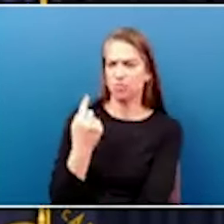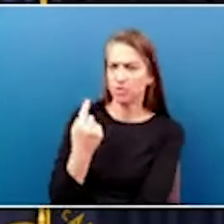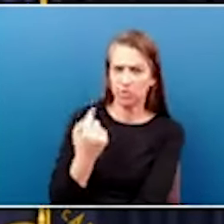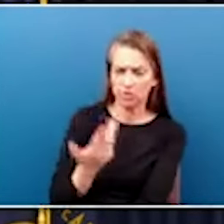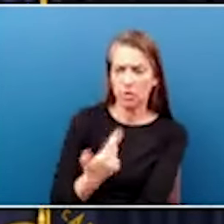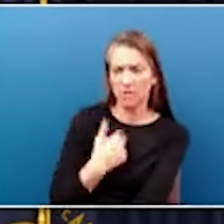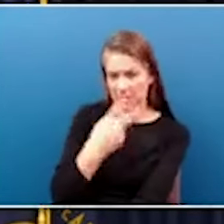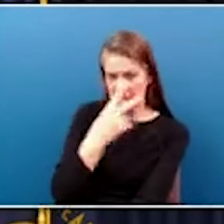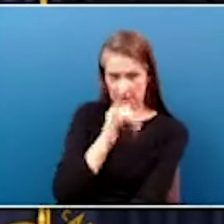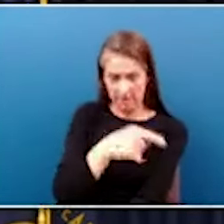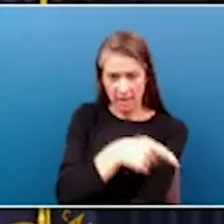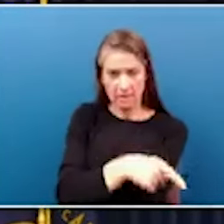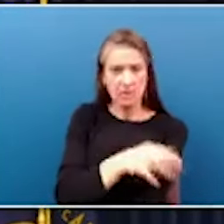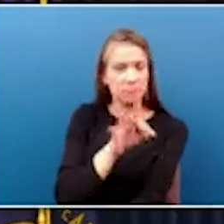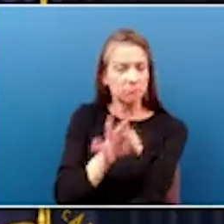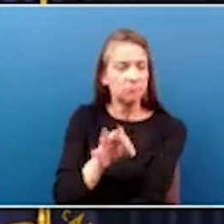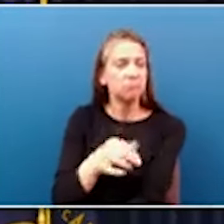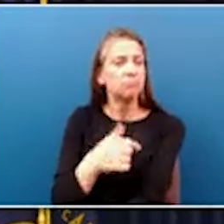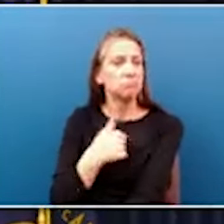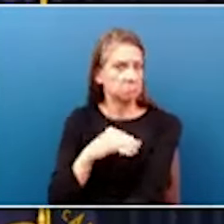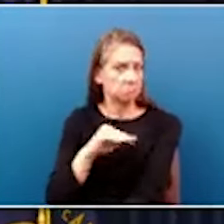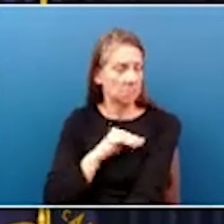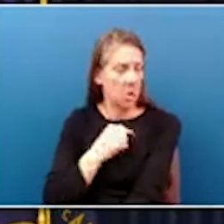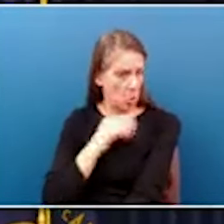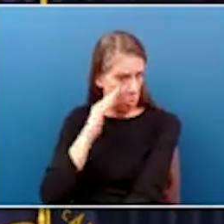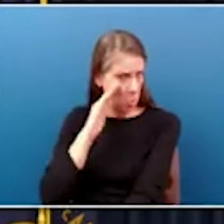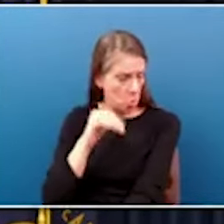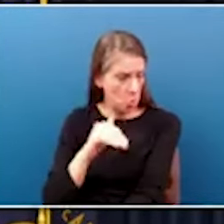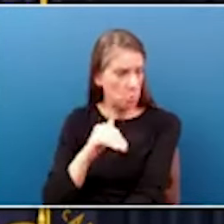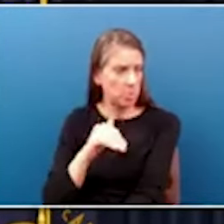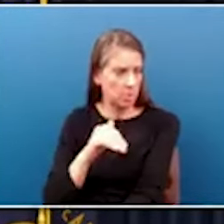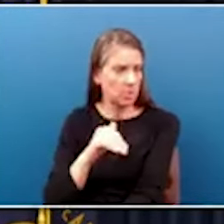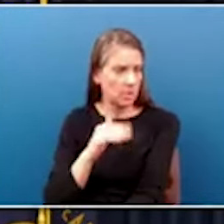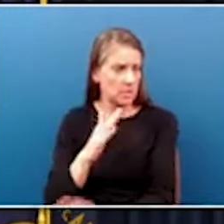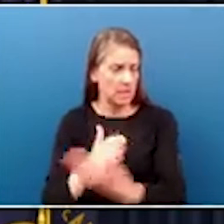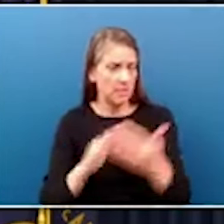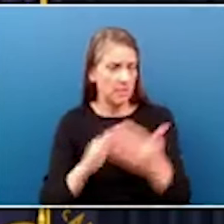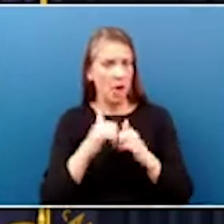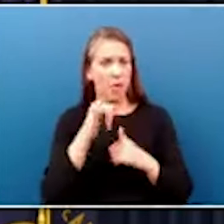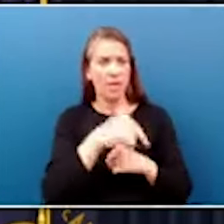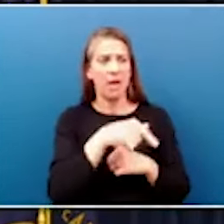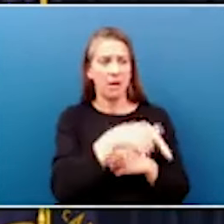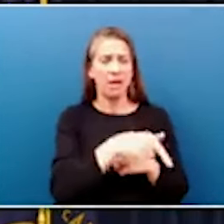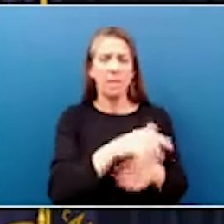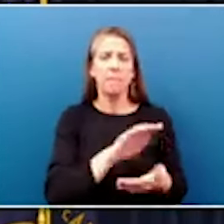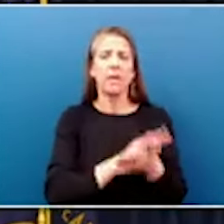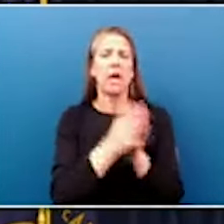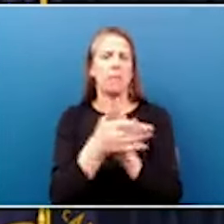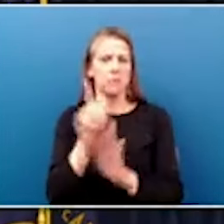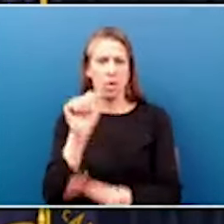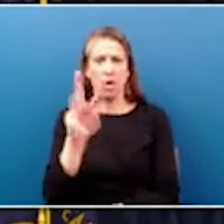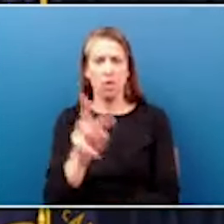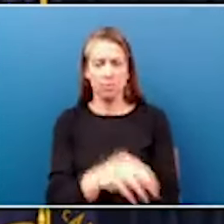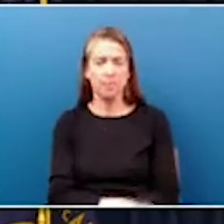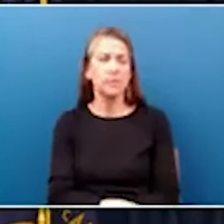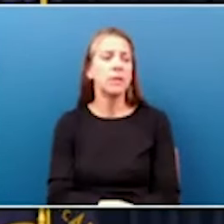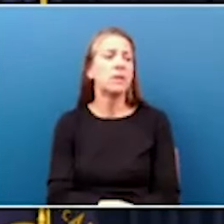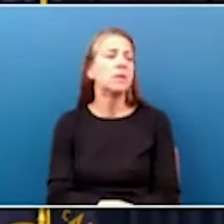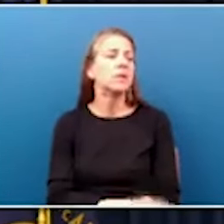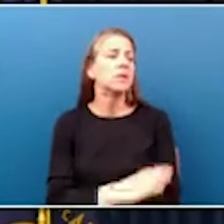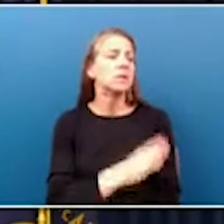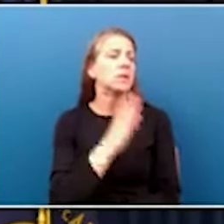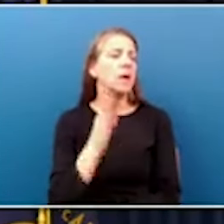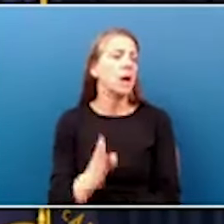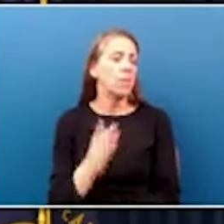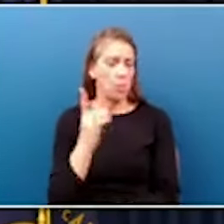that provision and I hope in some way, form or fashion that that becomes law at some point. Certainly one of the most